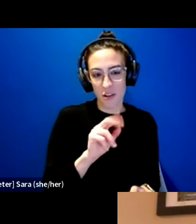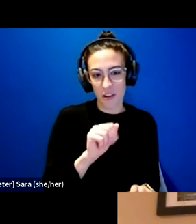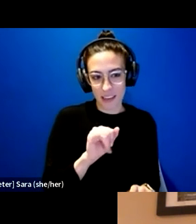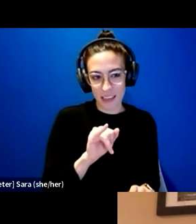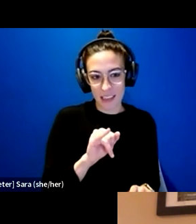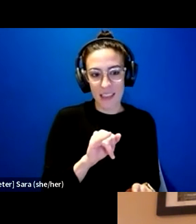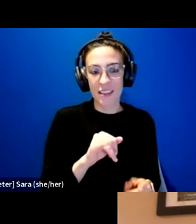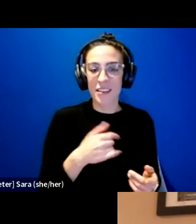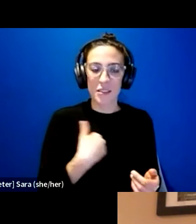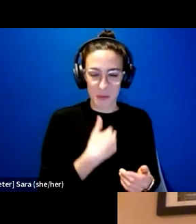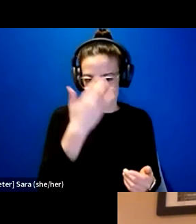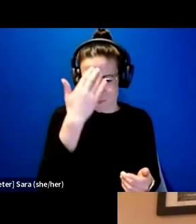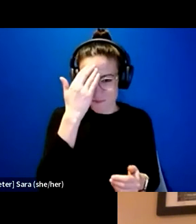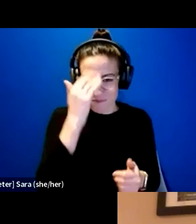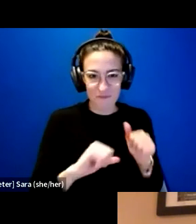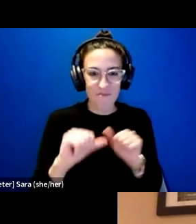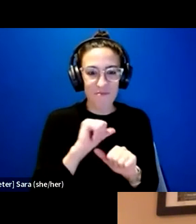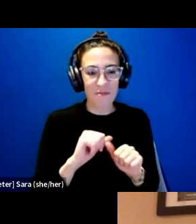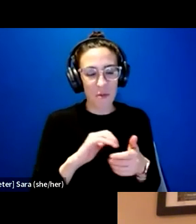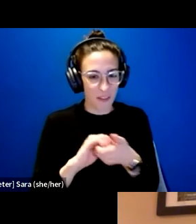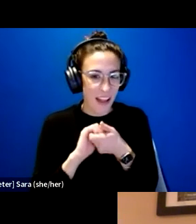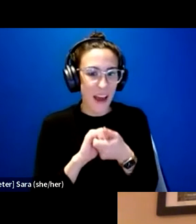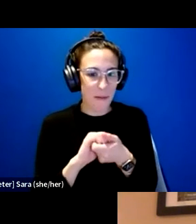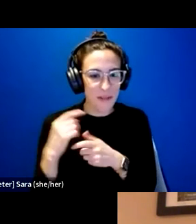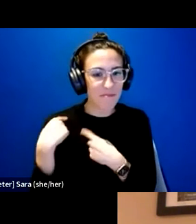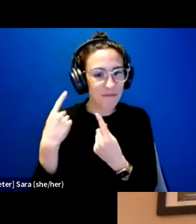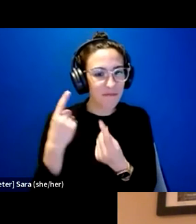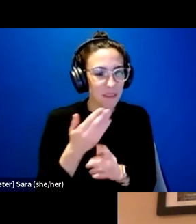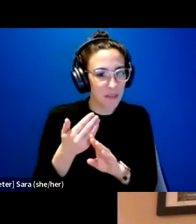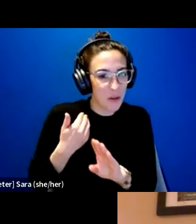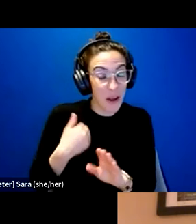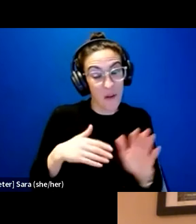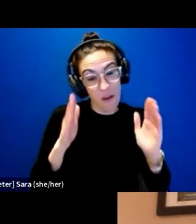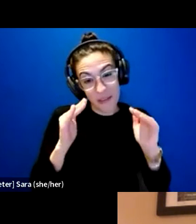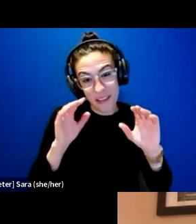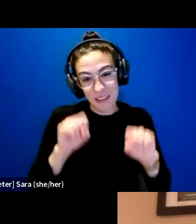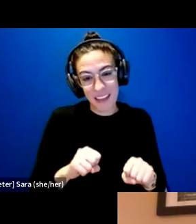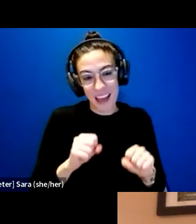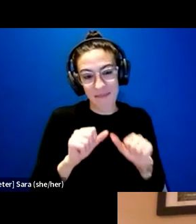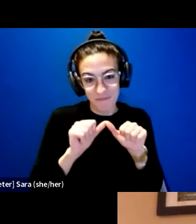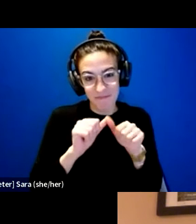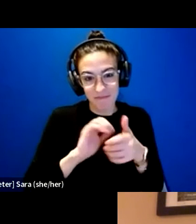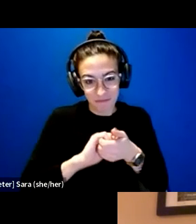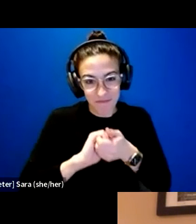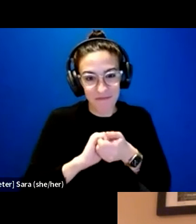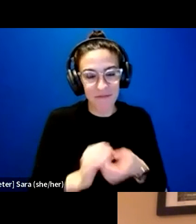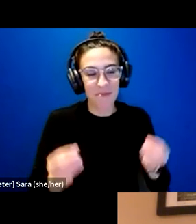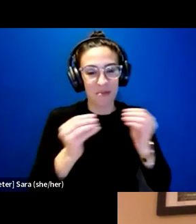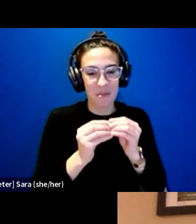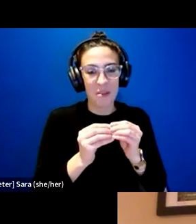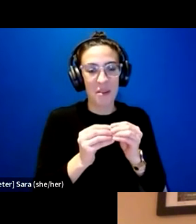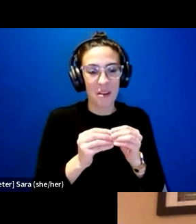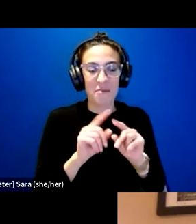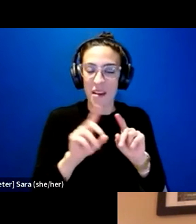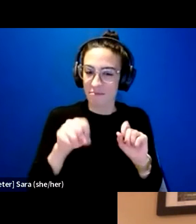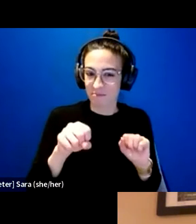We know each other. We have collaborated before. And hopefully we can also continue collaborating even more. But